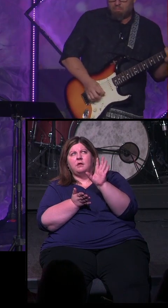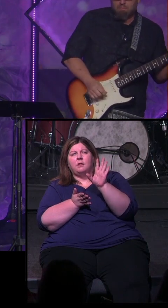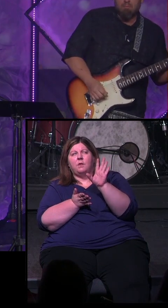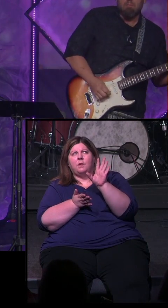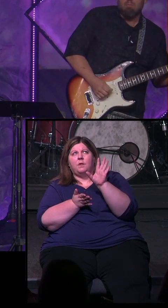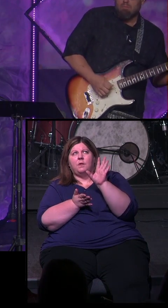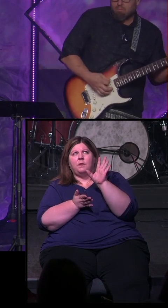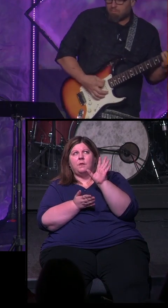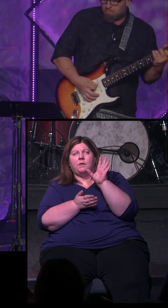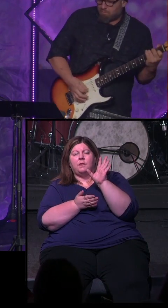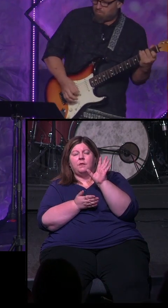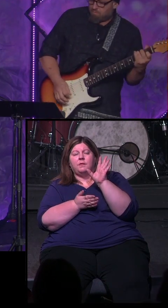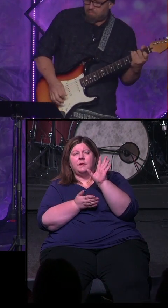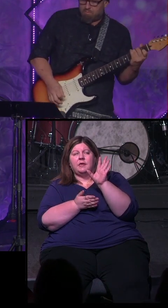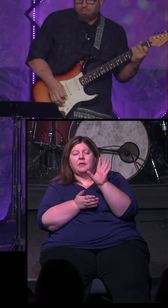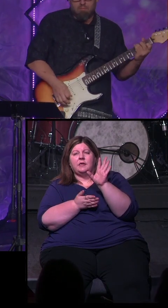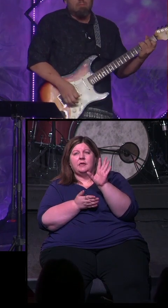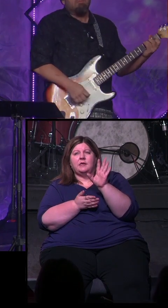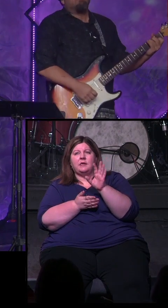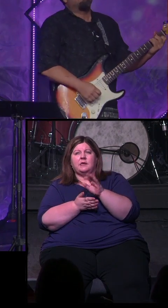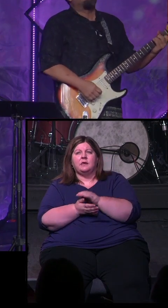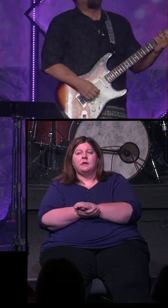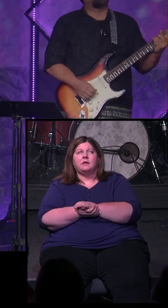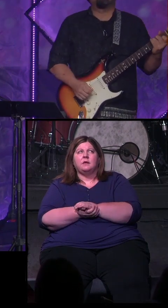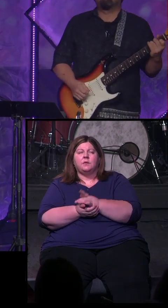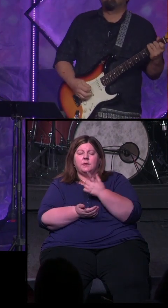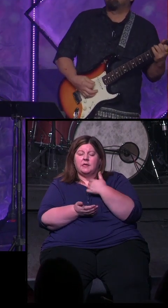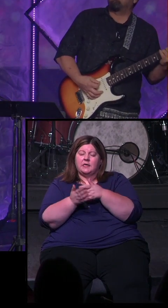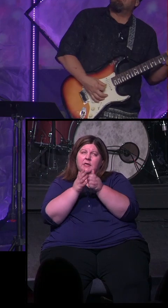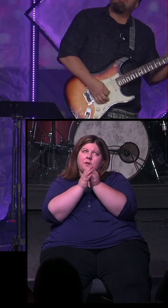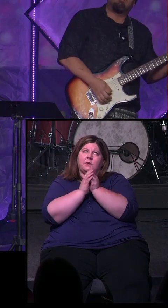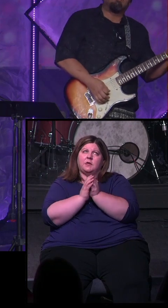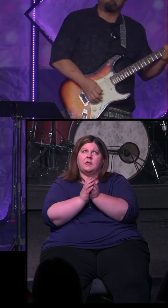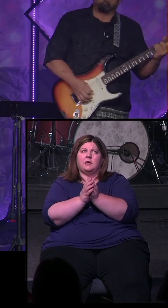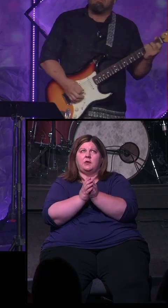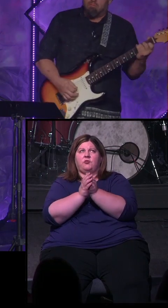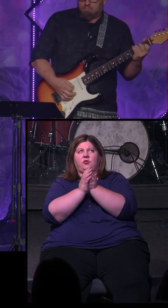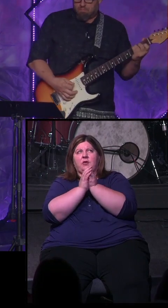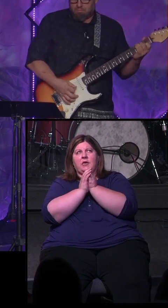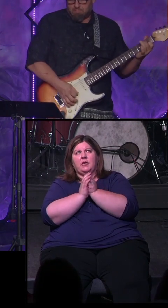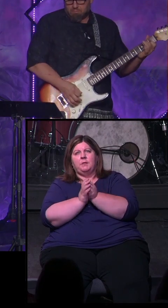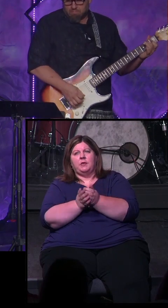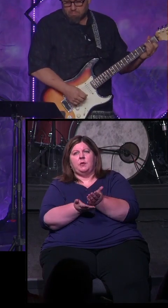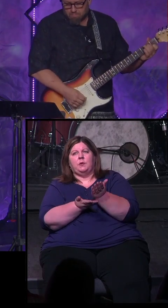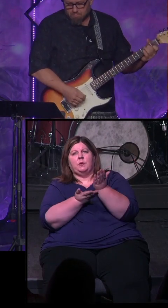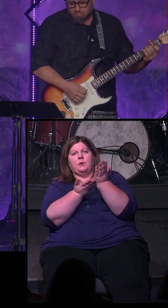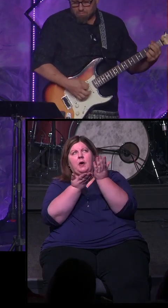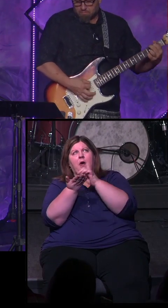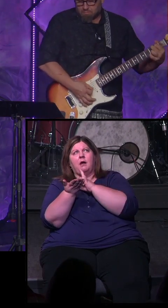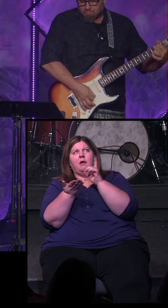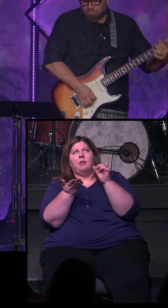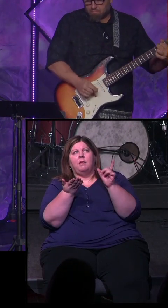glory. We worship you,